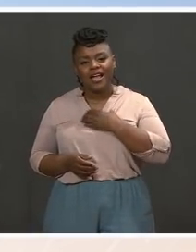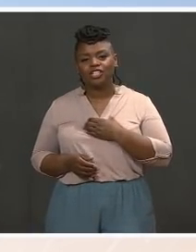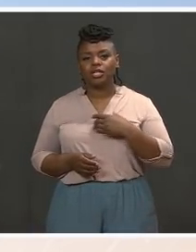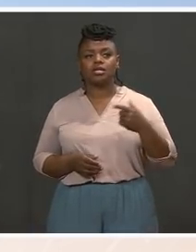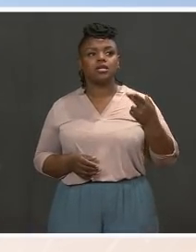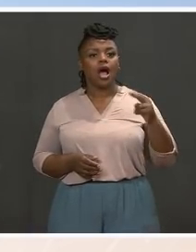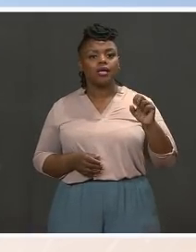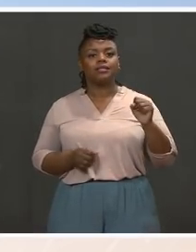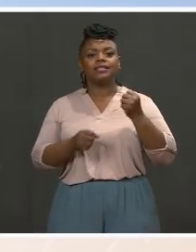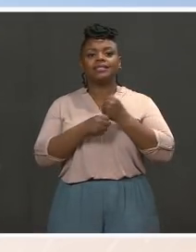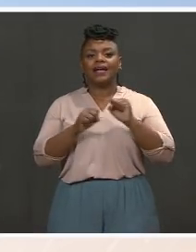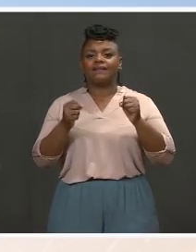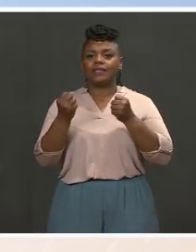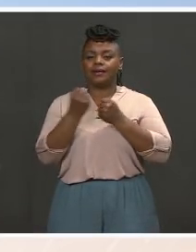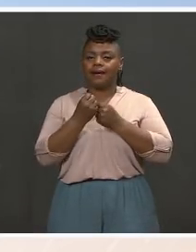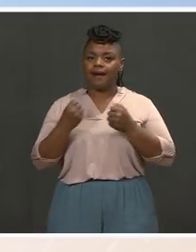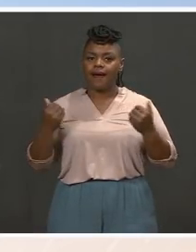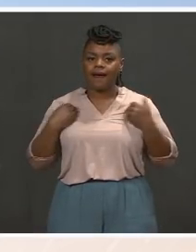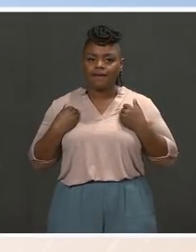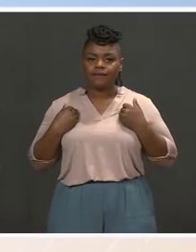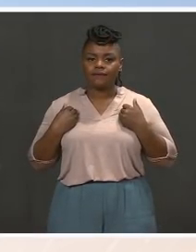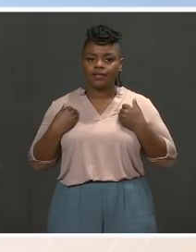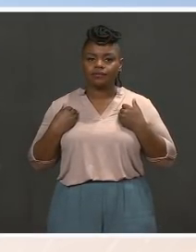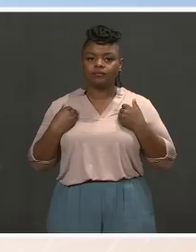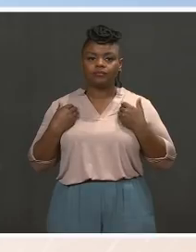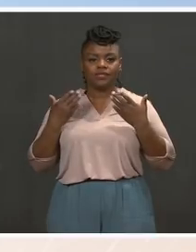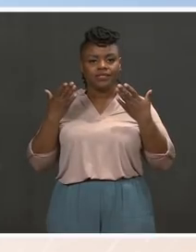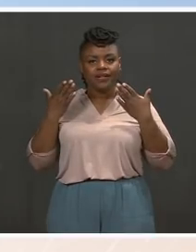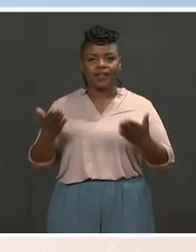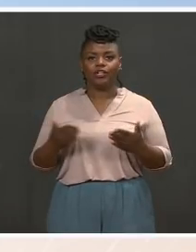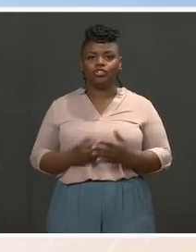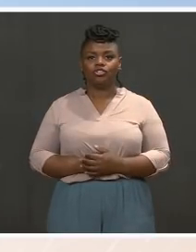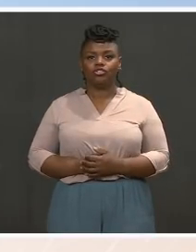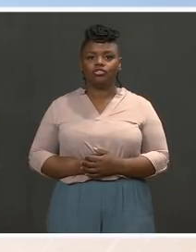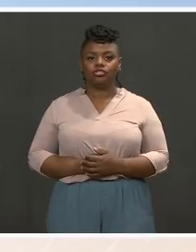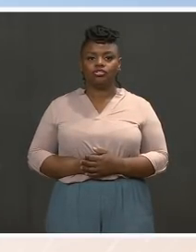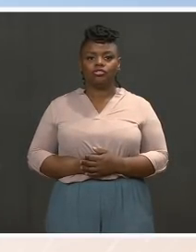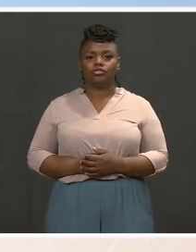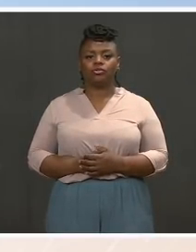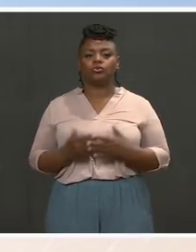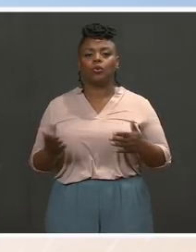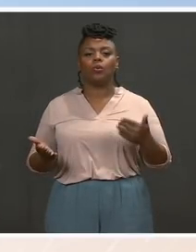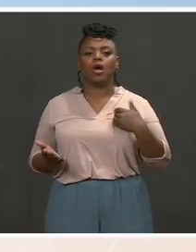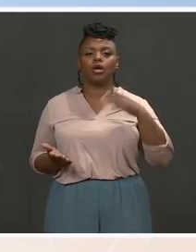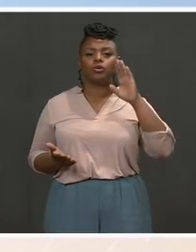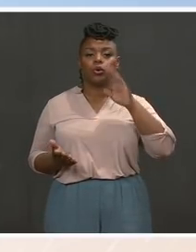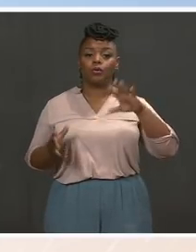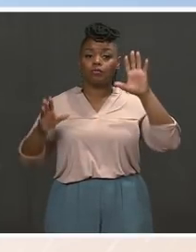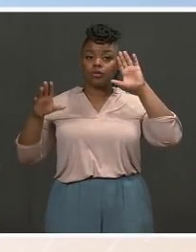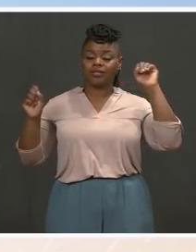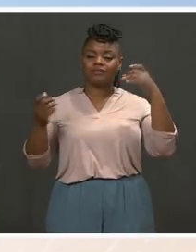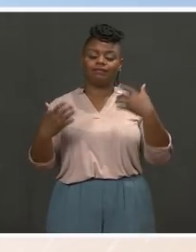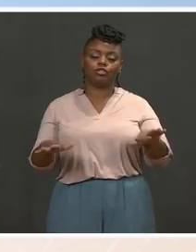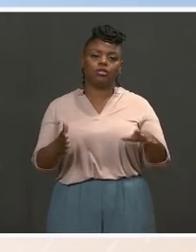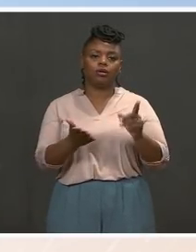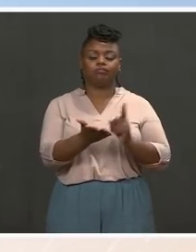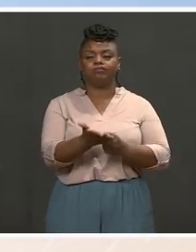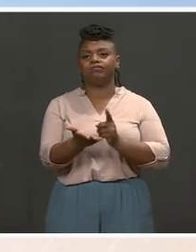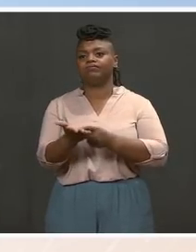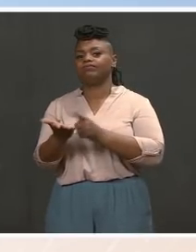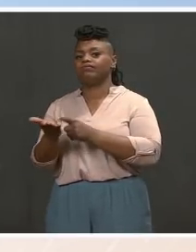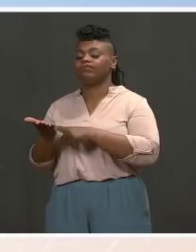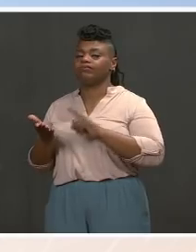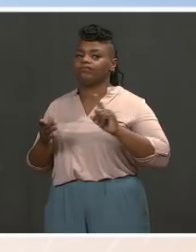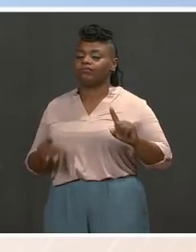have strong views about what the path forward should look like. So I have no doubt that he has discussed this issue with them over the course of the last two months of his